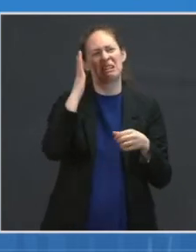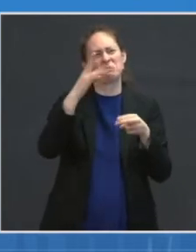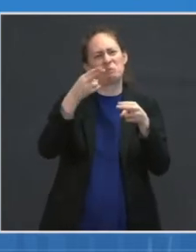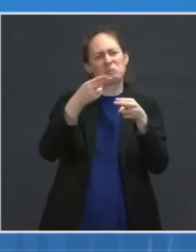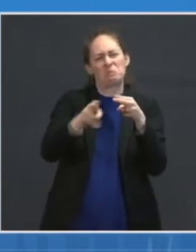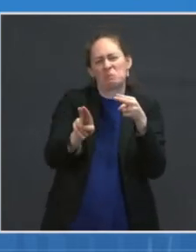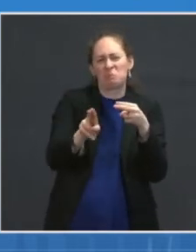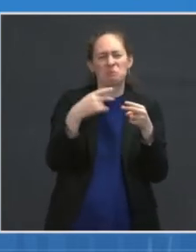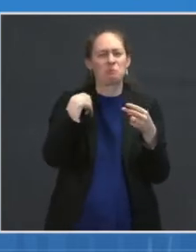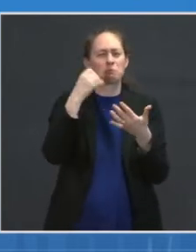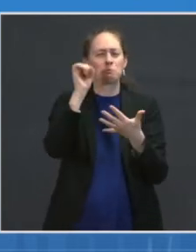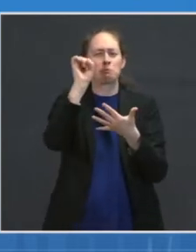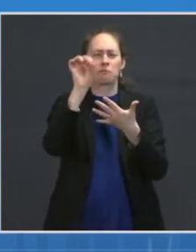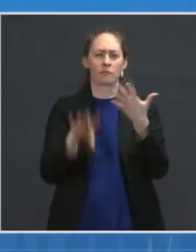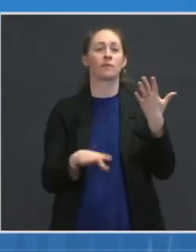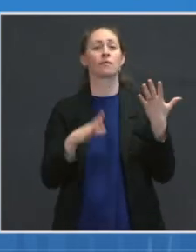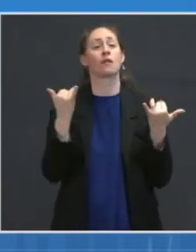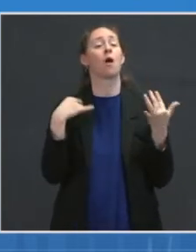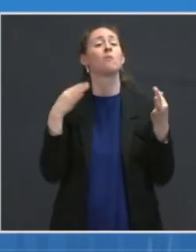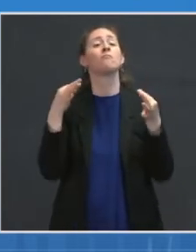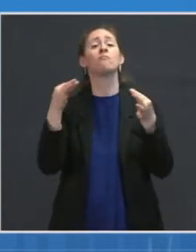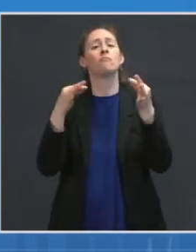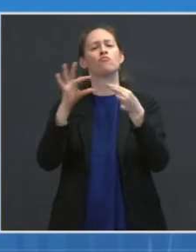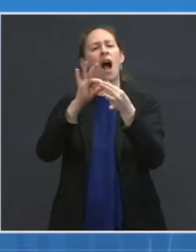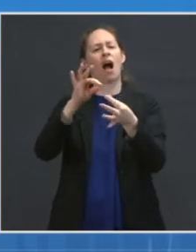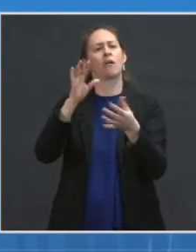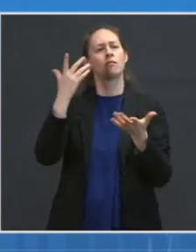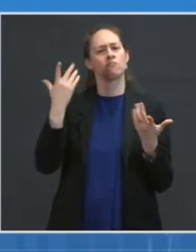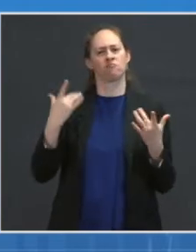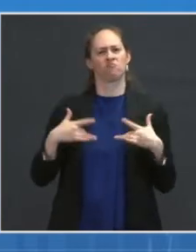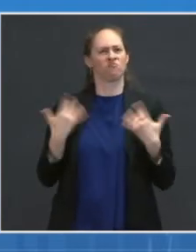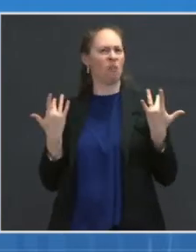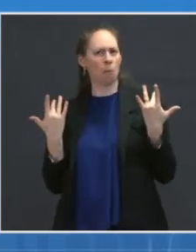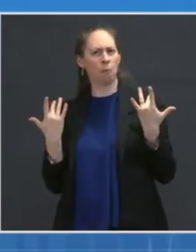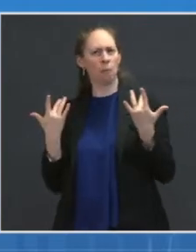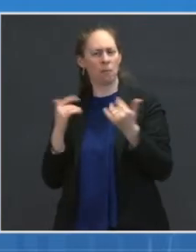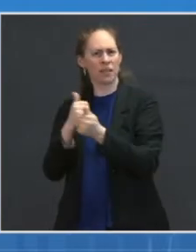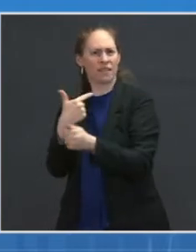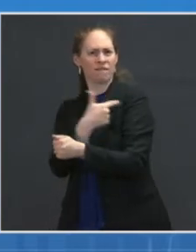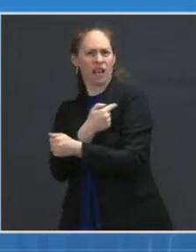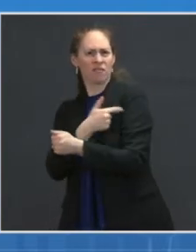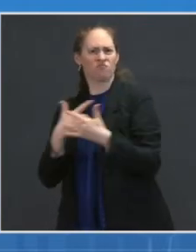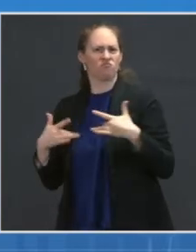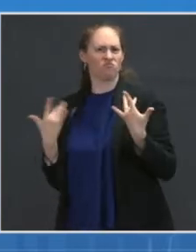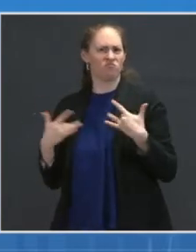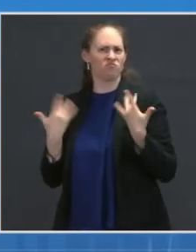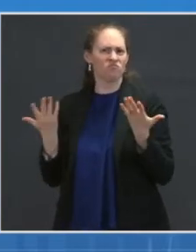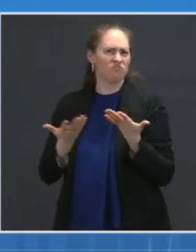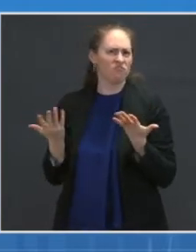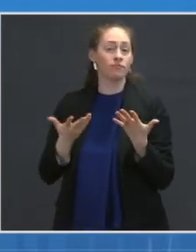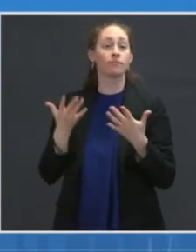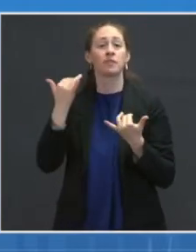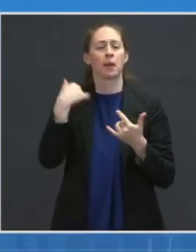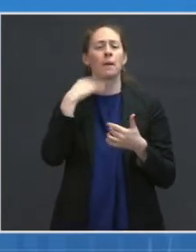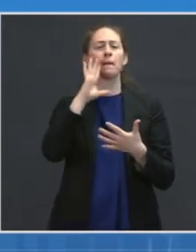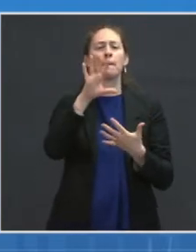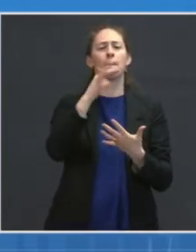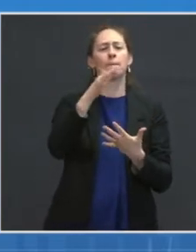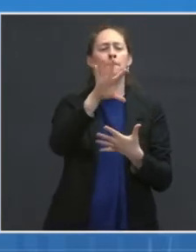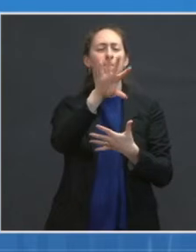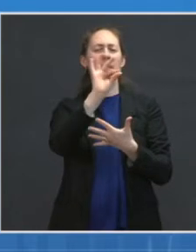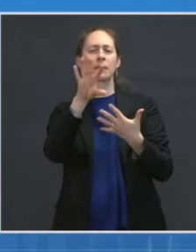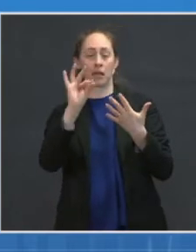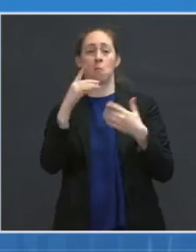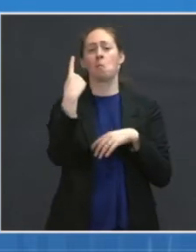of the vaccines and vaccine trials that we have, but then to, as I've done in the past, pick out a question that I believe is being